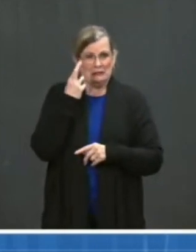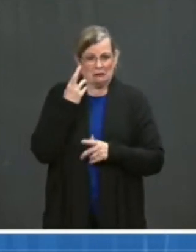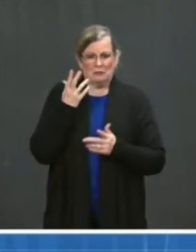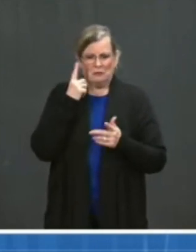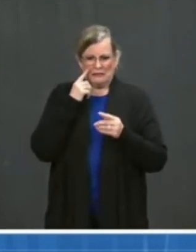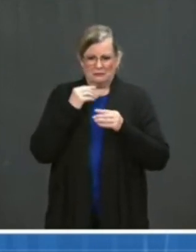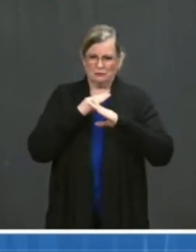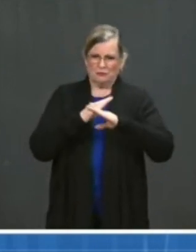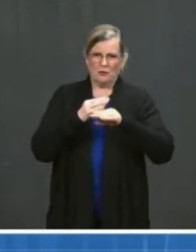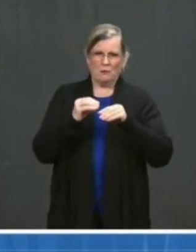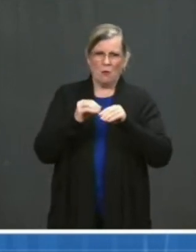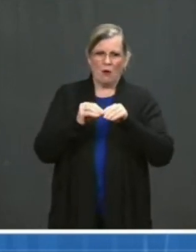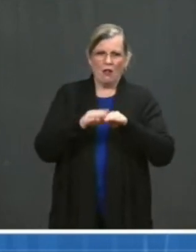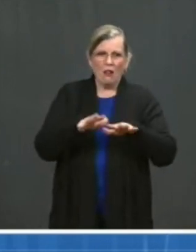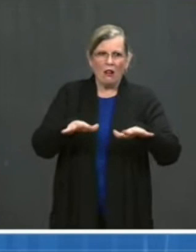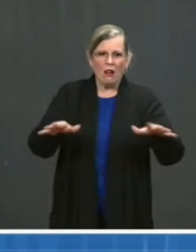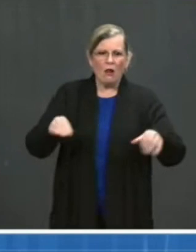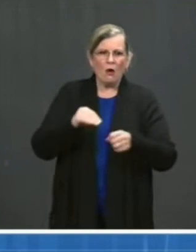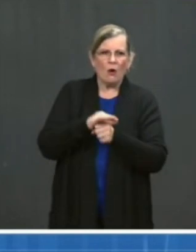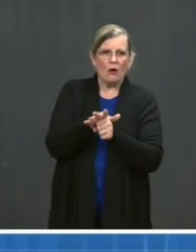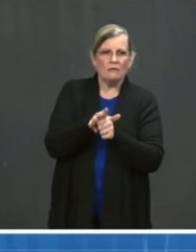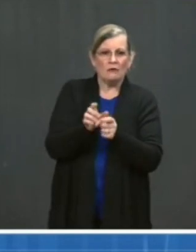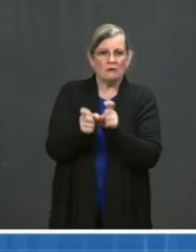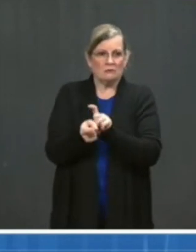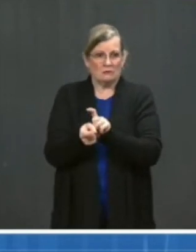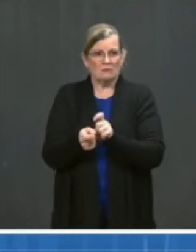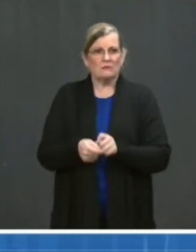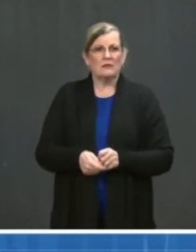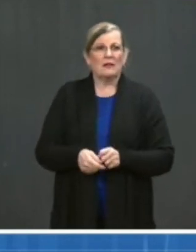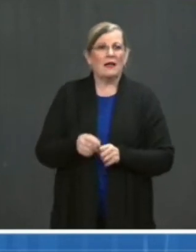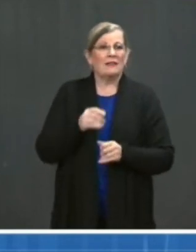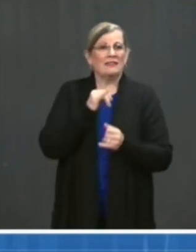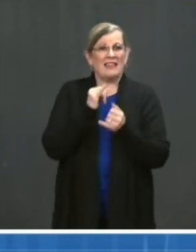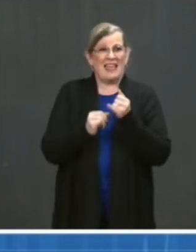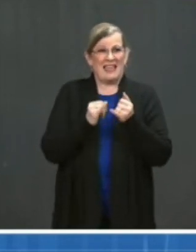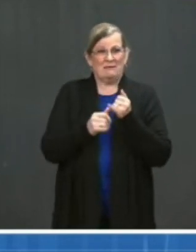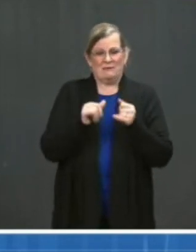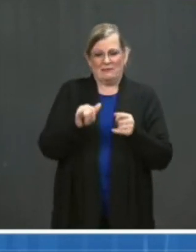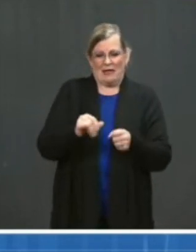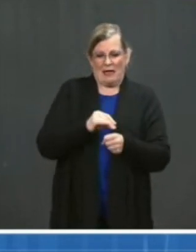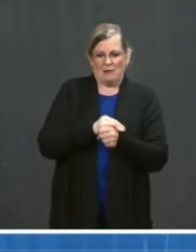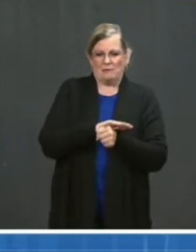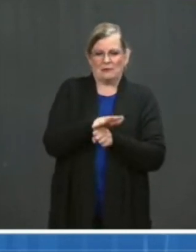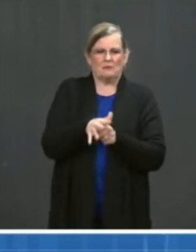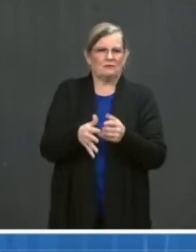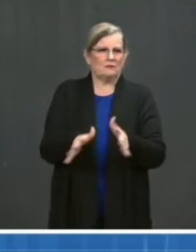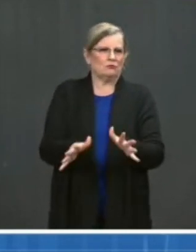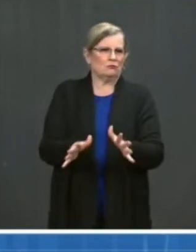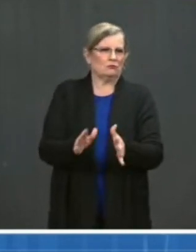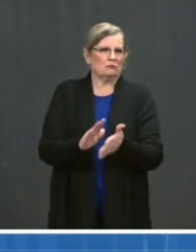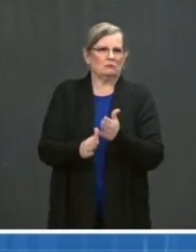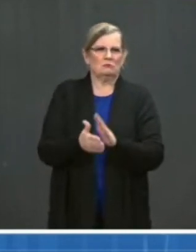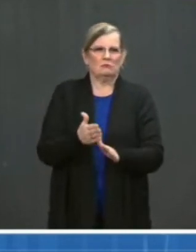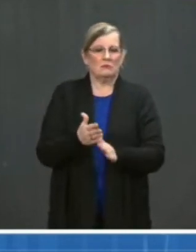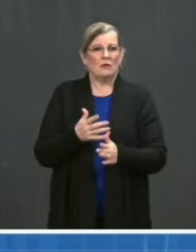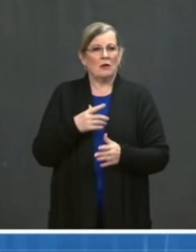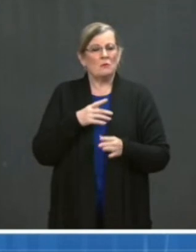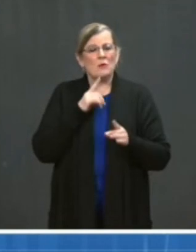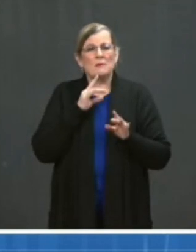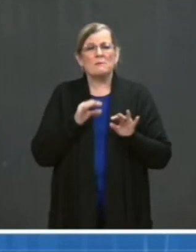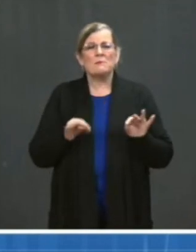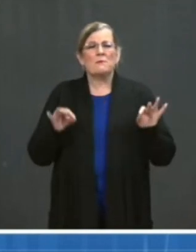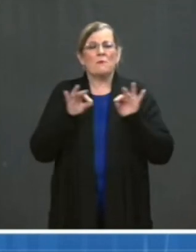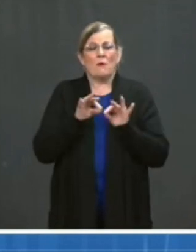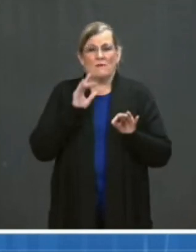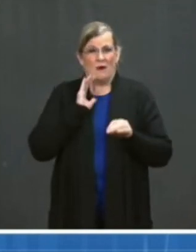the end of this pandemic. This is a pivotal moment for our country. As I said before, we are taking unprecedented